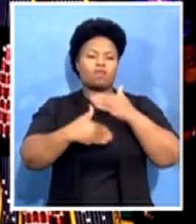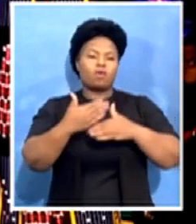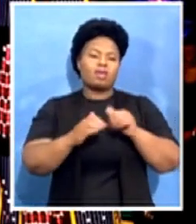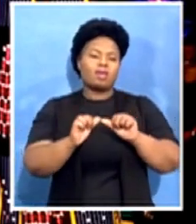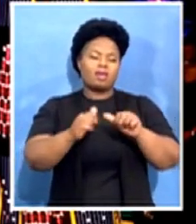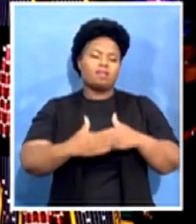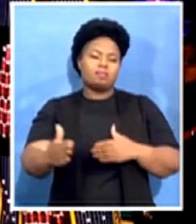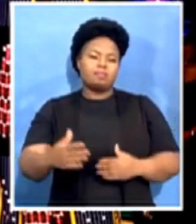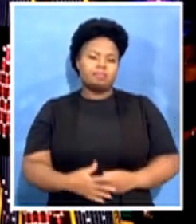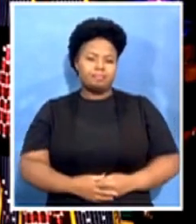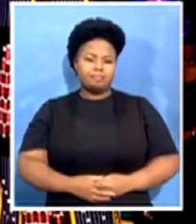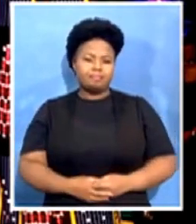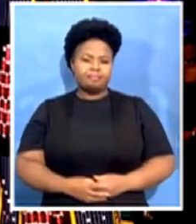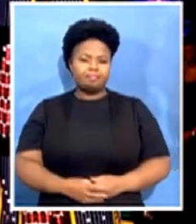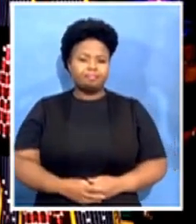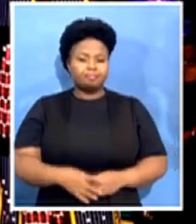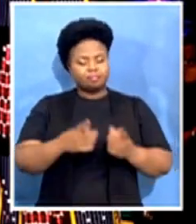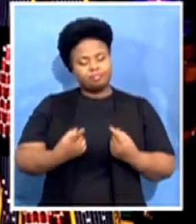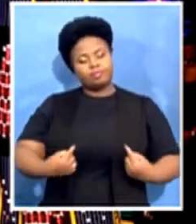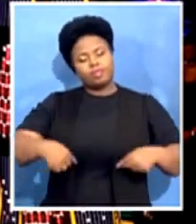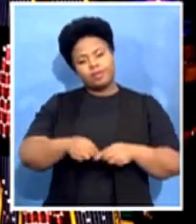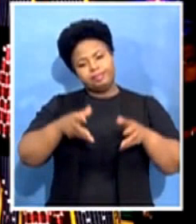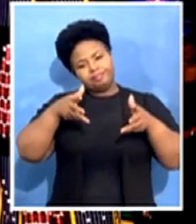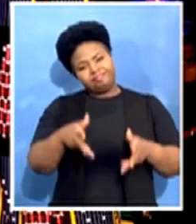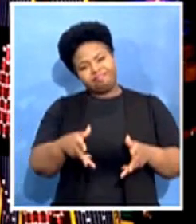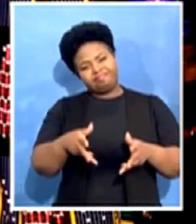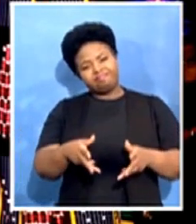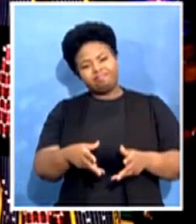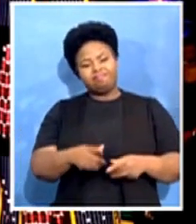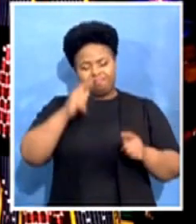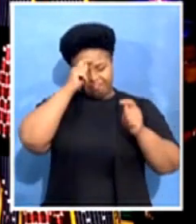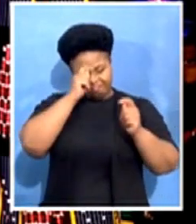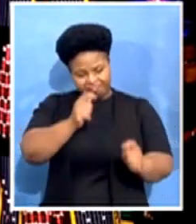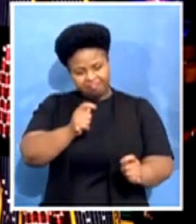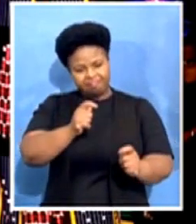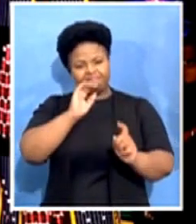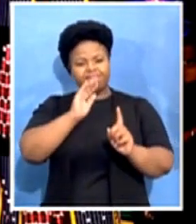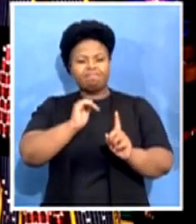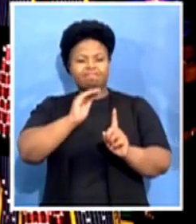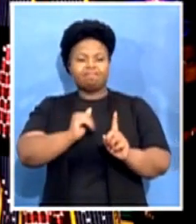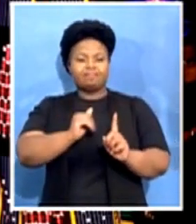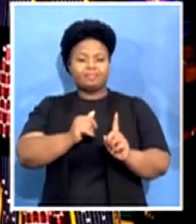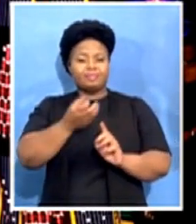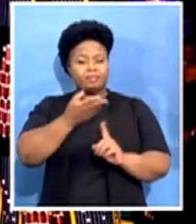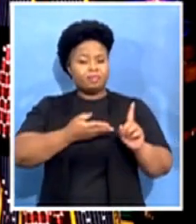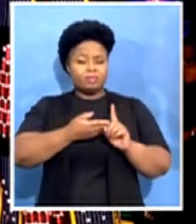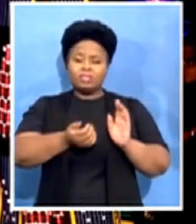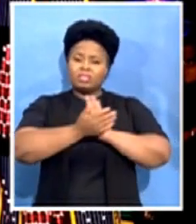to bid farewell to one whose ineffable talents ignited a generation.